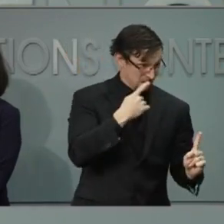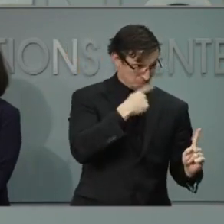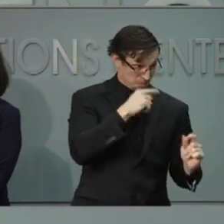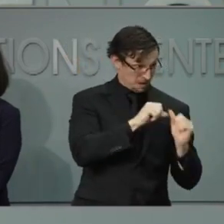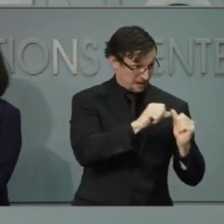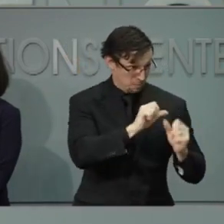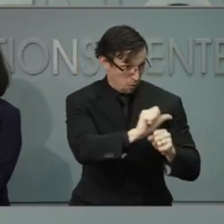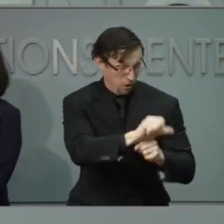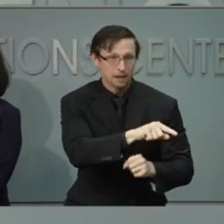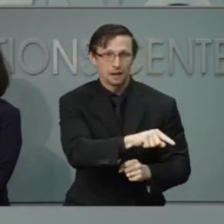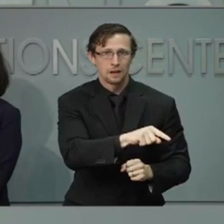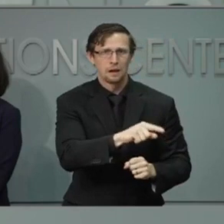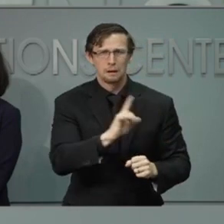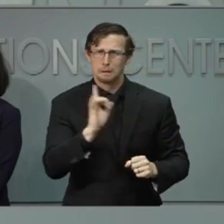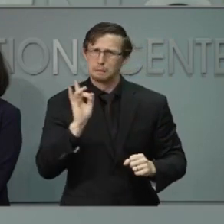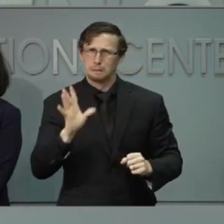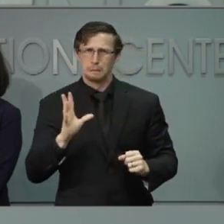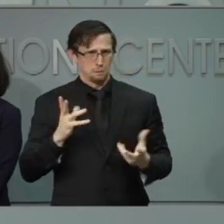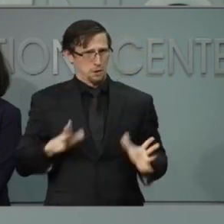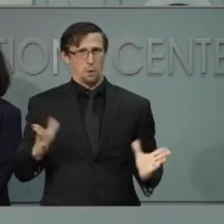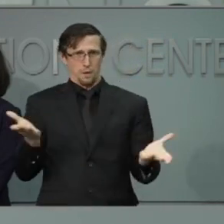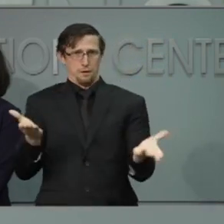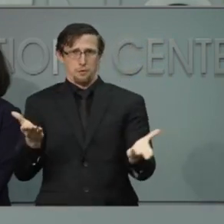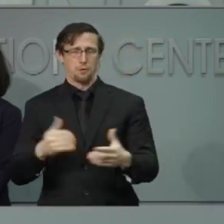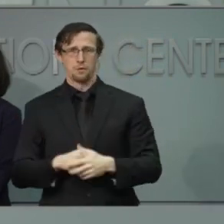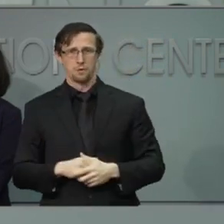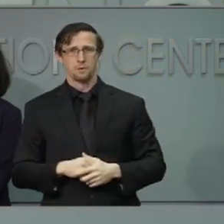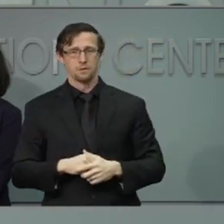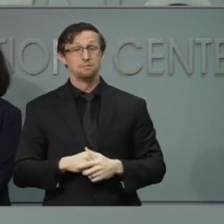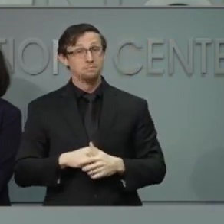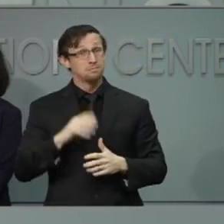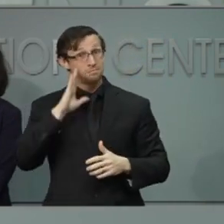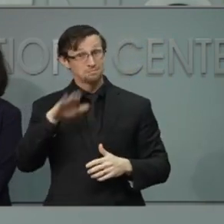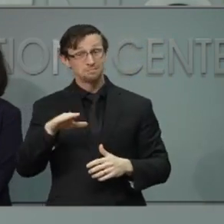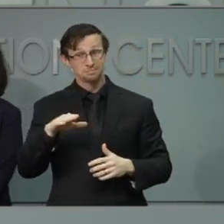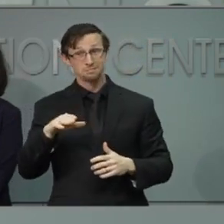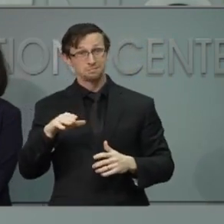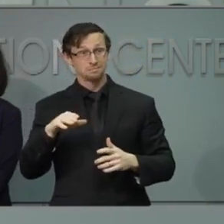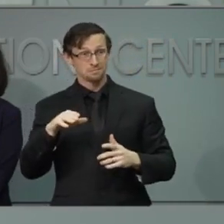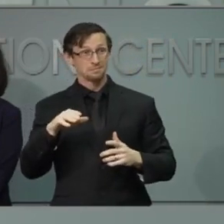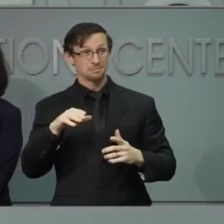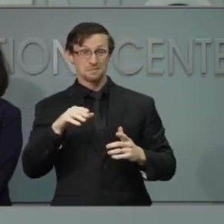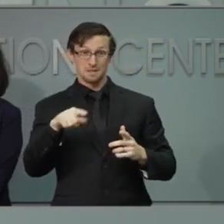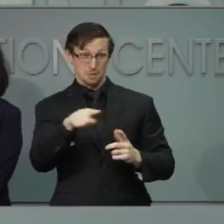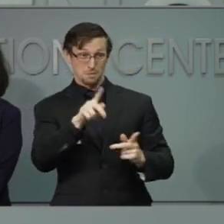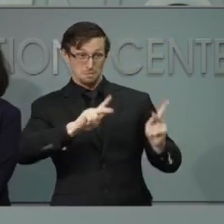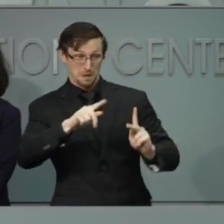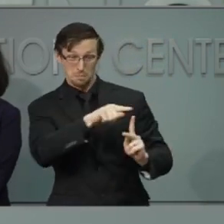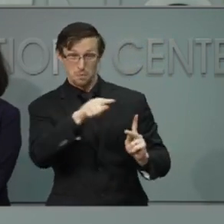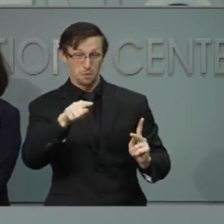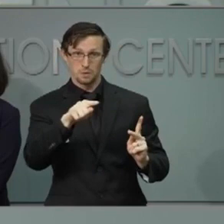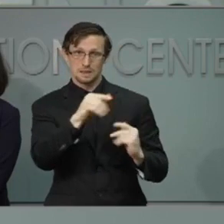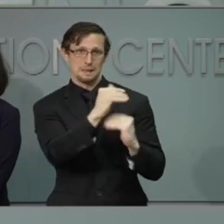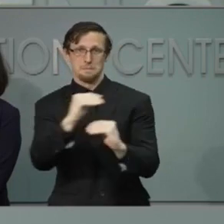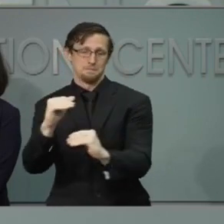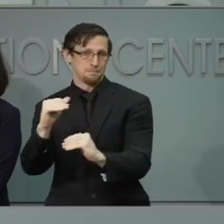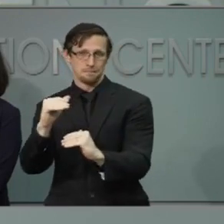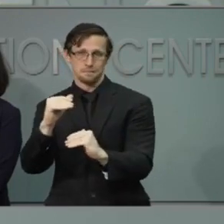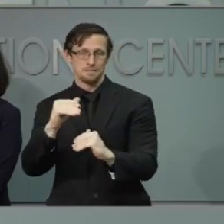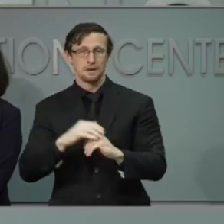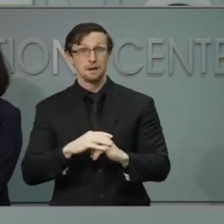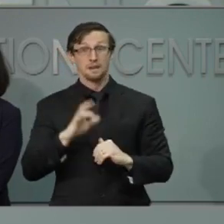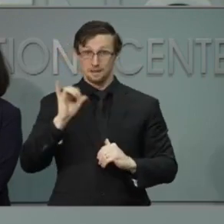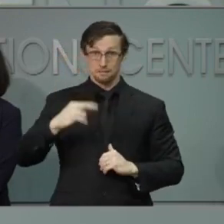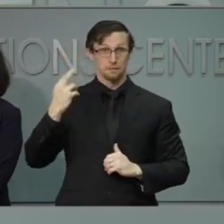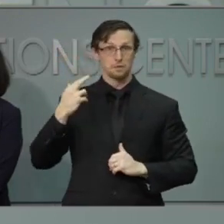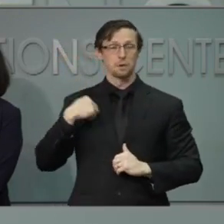Midwest. We don't want that here. And we also know that there are not going to be the people resources. I think that is why we are so focused